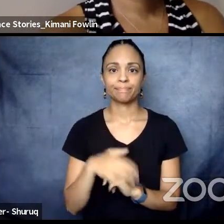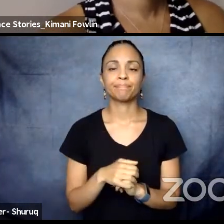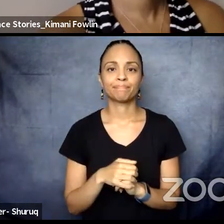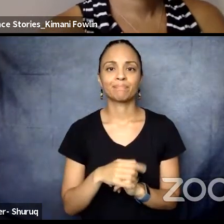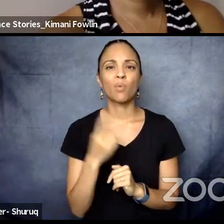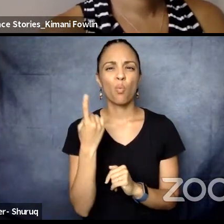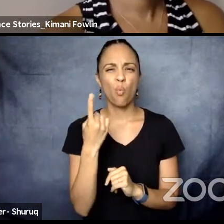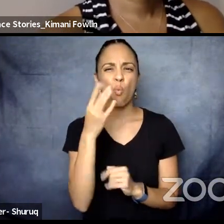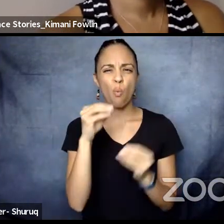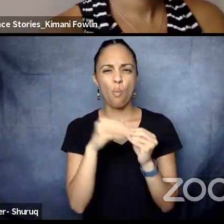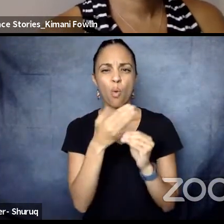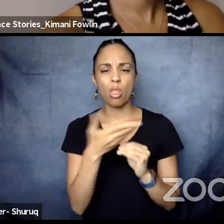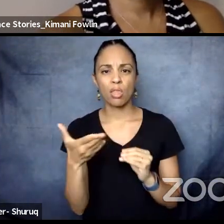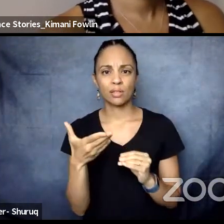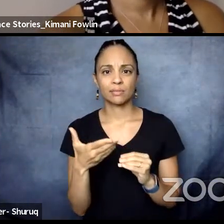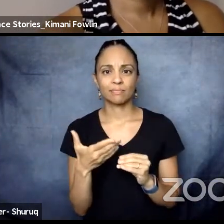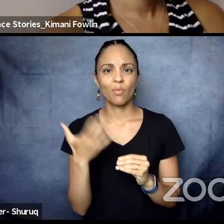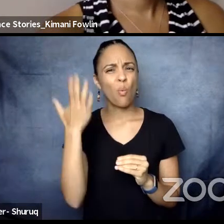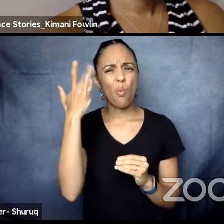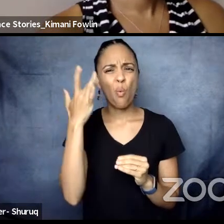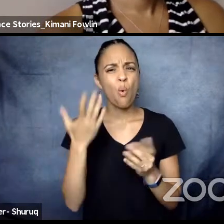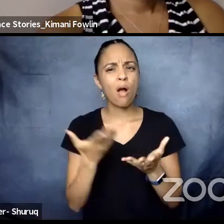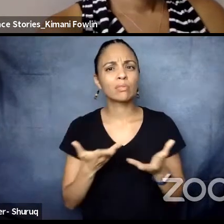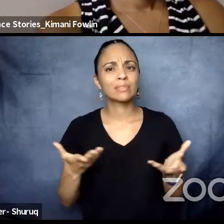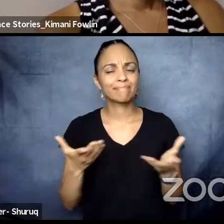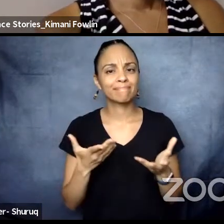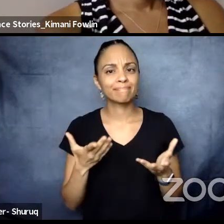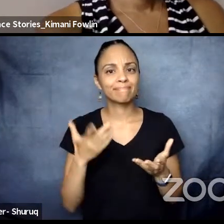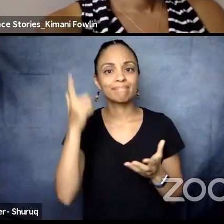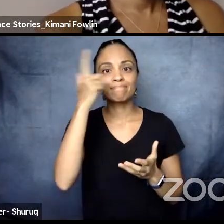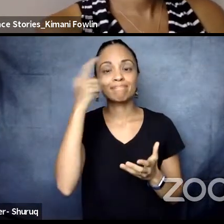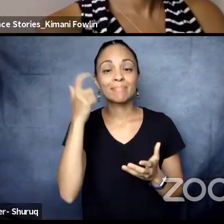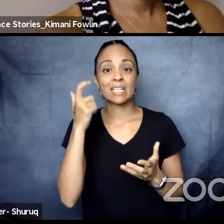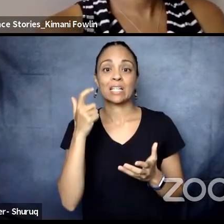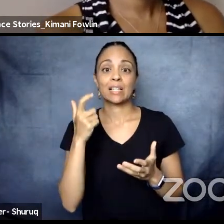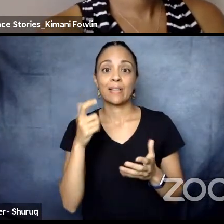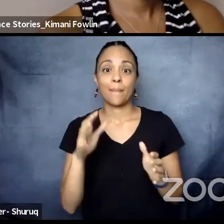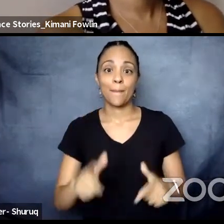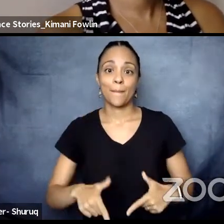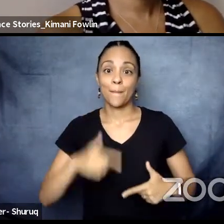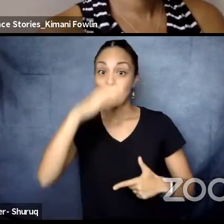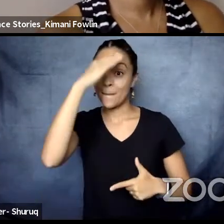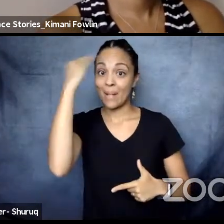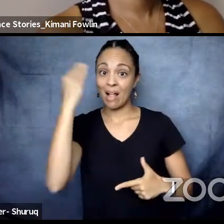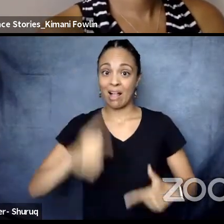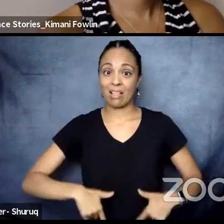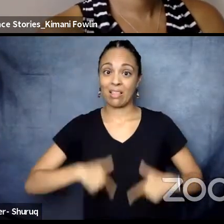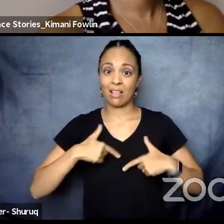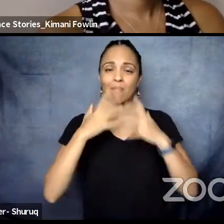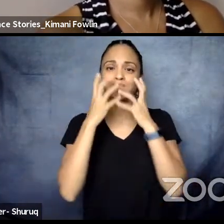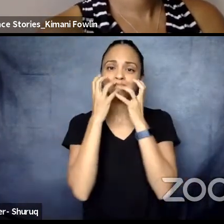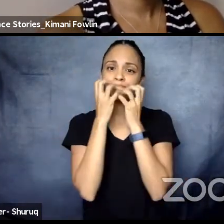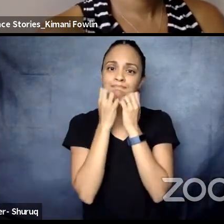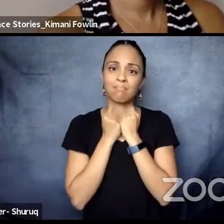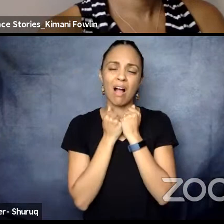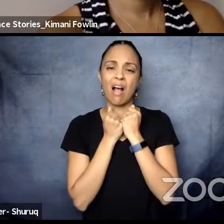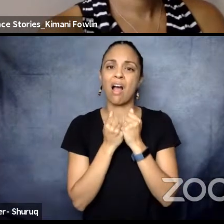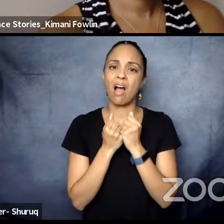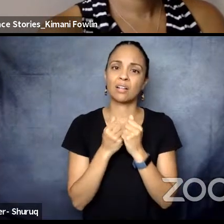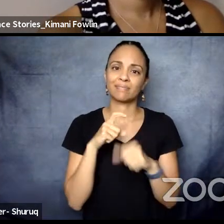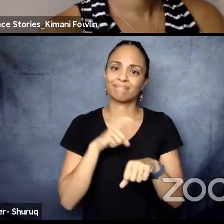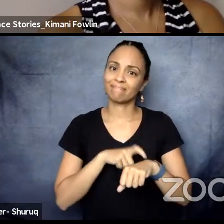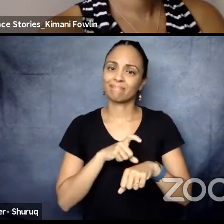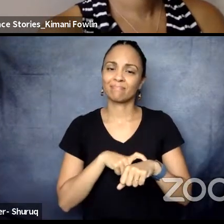Matter moment. It's bigger than just the moment and we are in support of the NBA